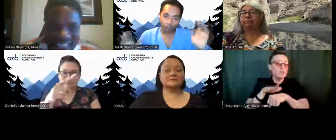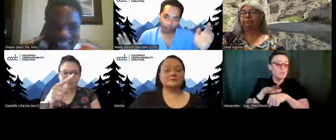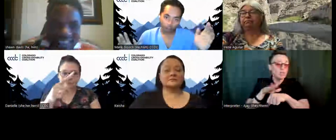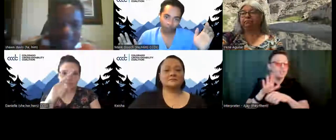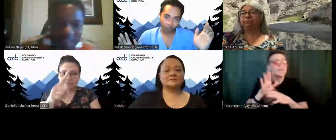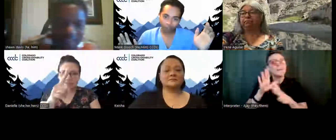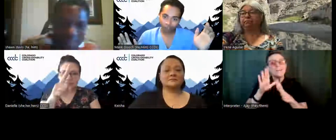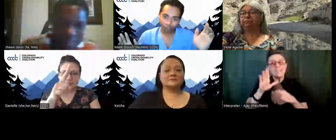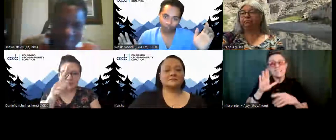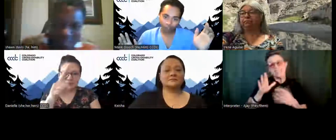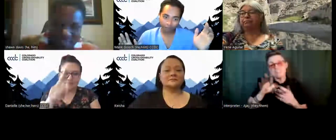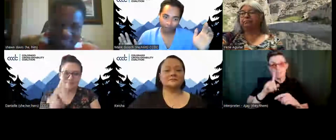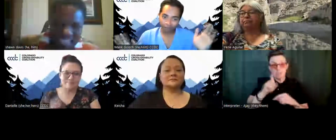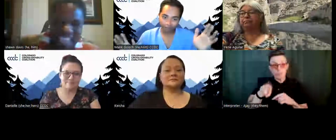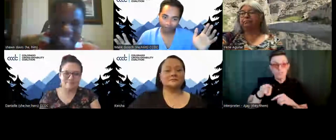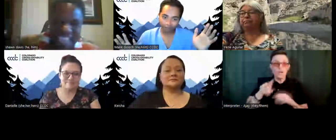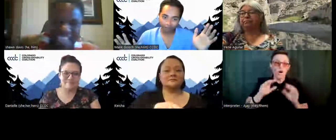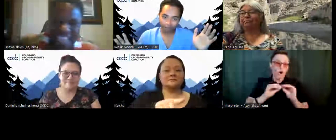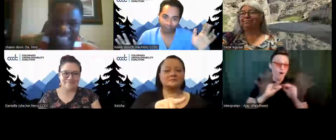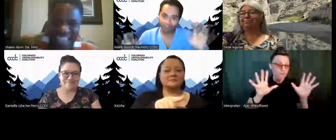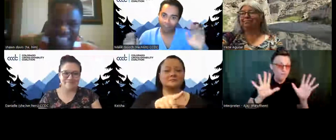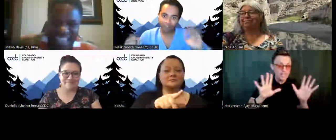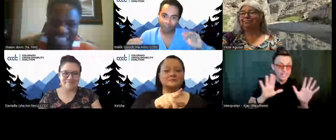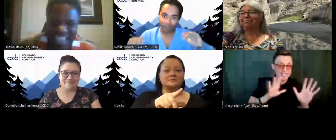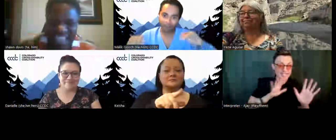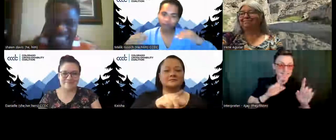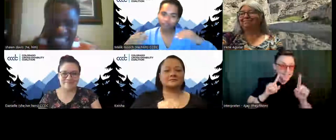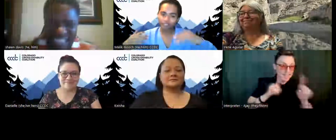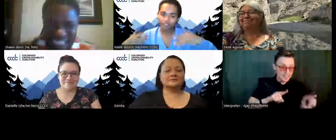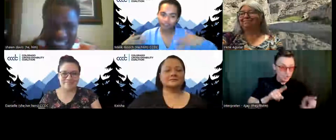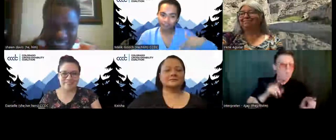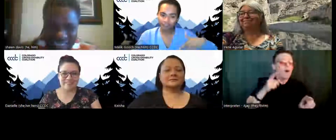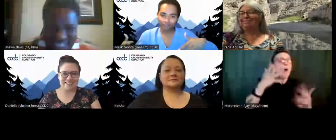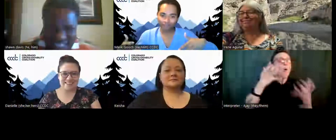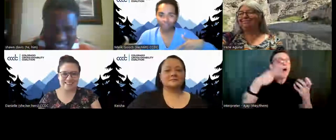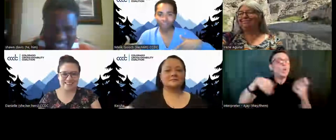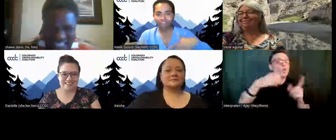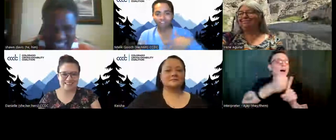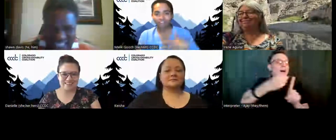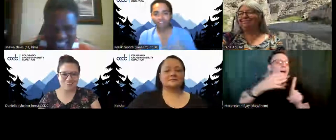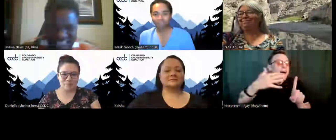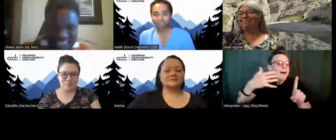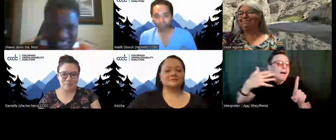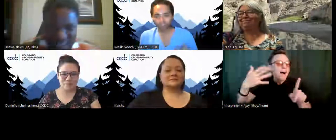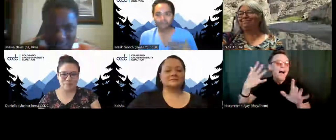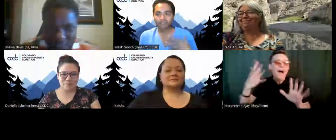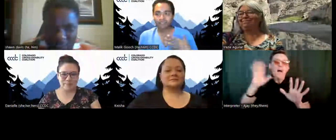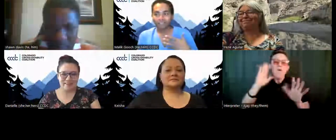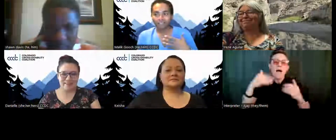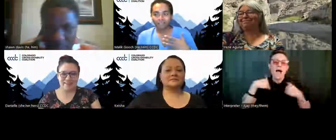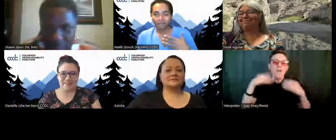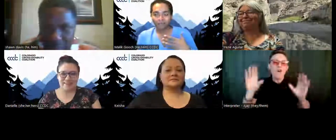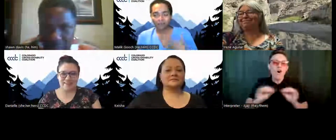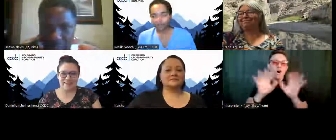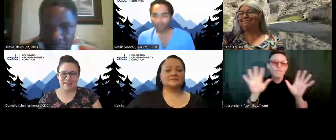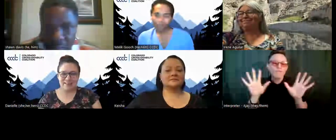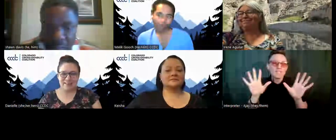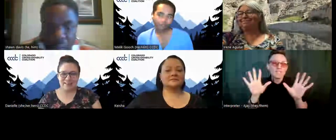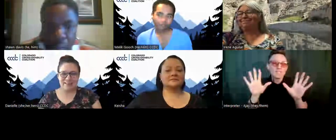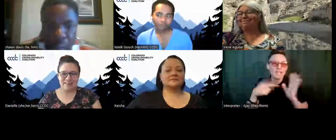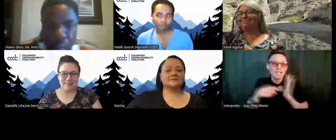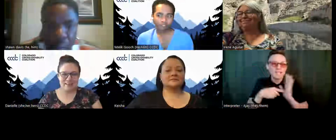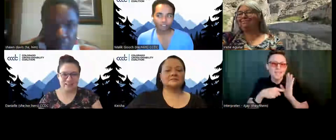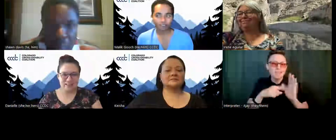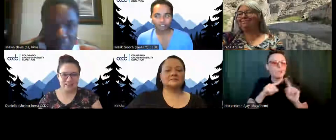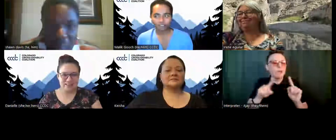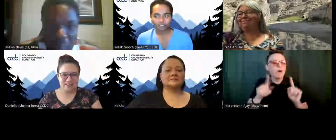I want you all to elaborate further on this question. I know it has a very obvious example, but where do you